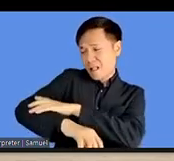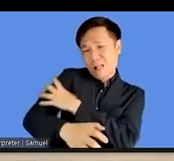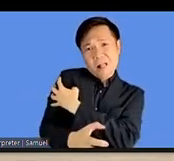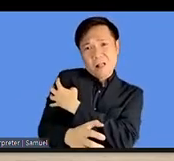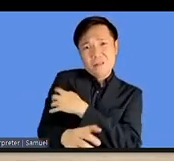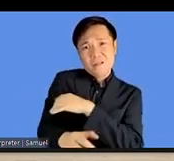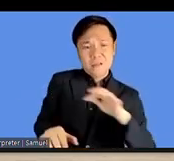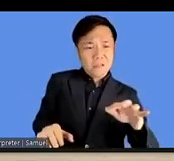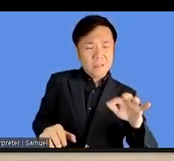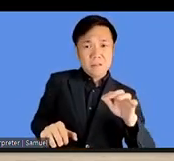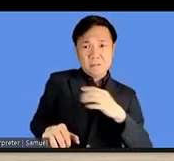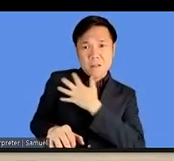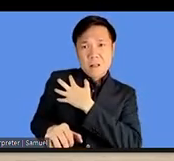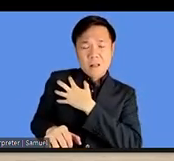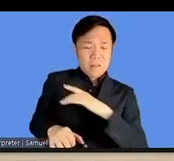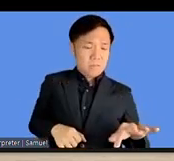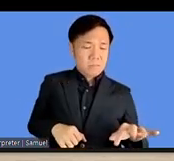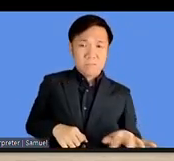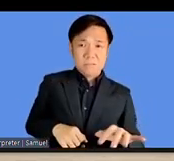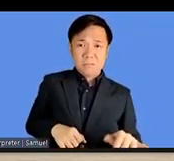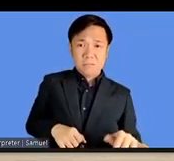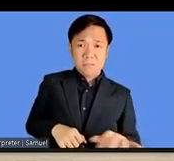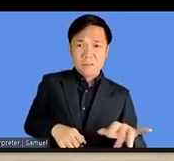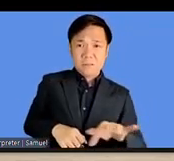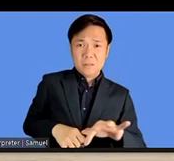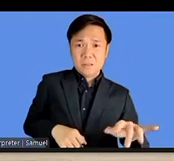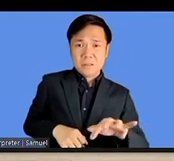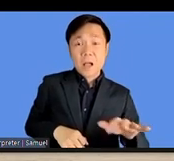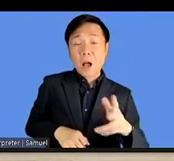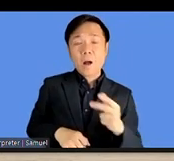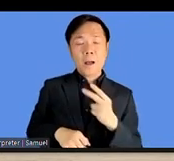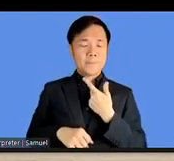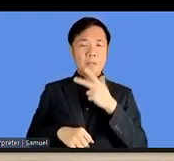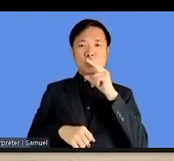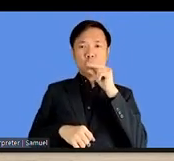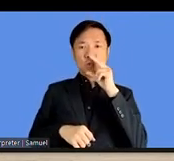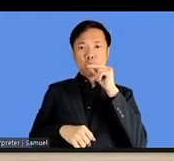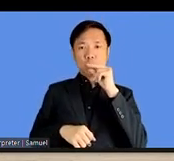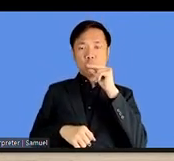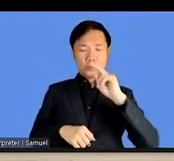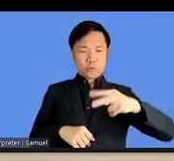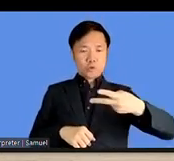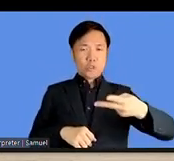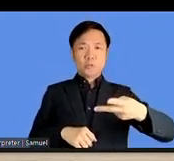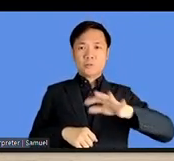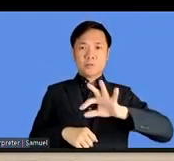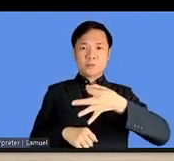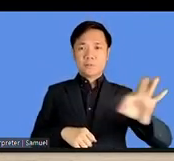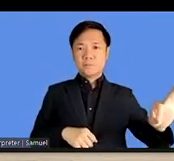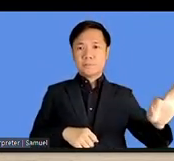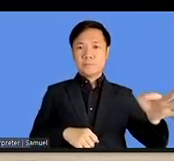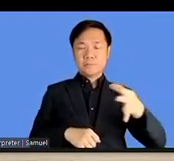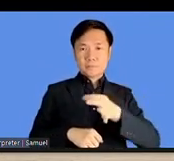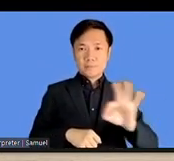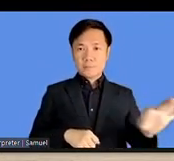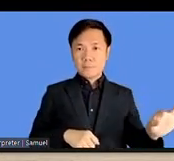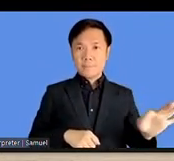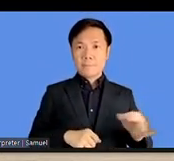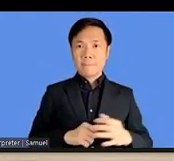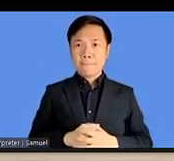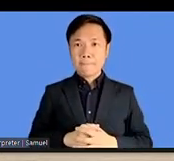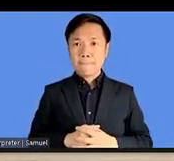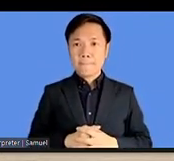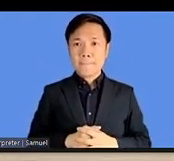with my right hand. So I'm using speech to text for most of my text import. And that's a simple example.